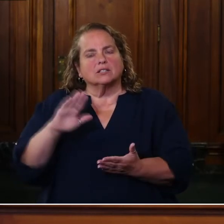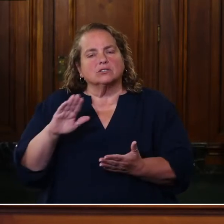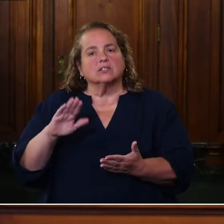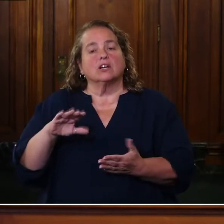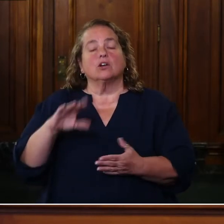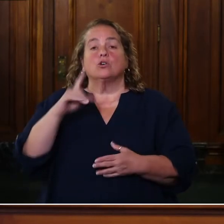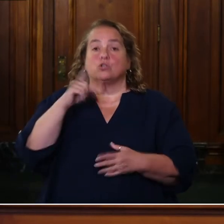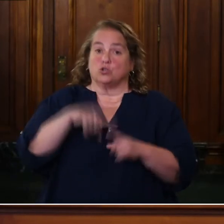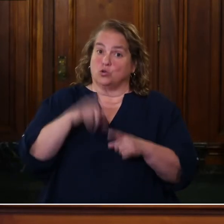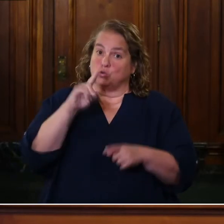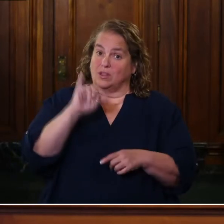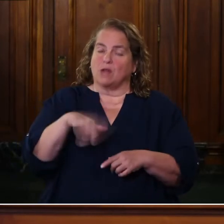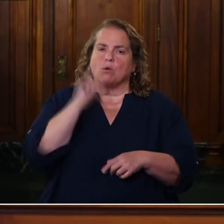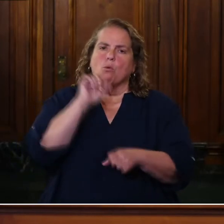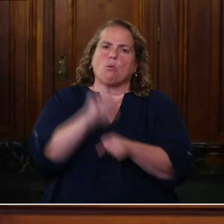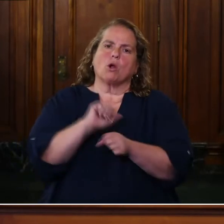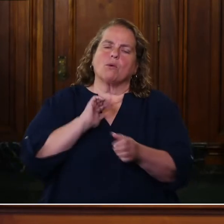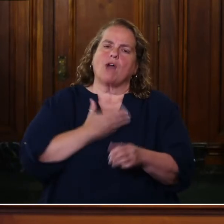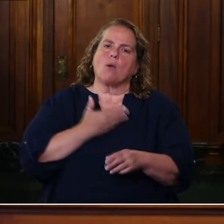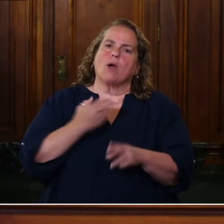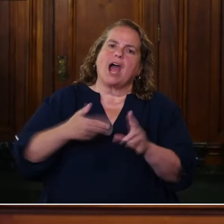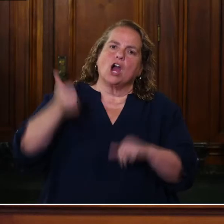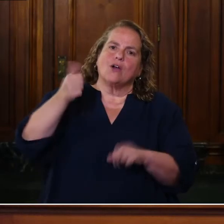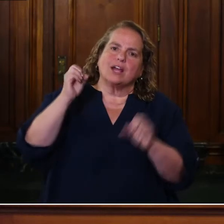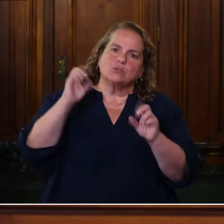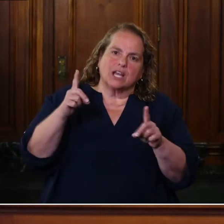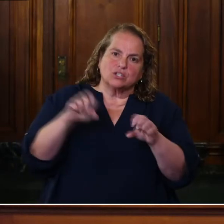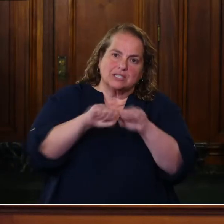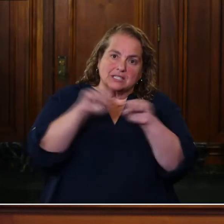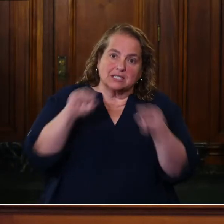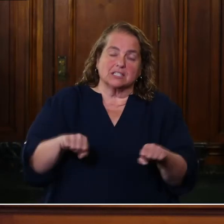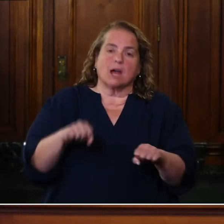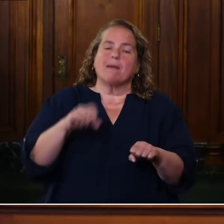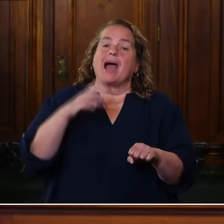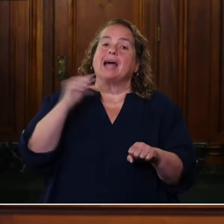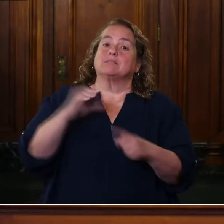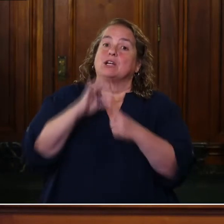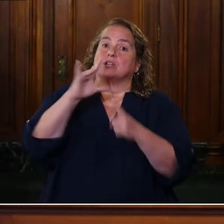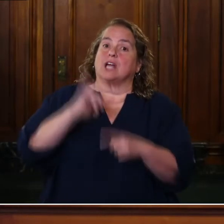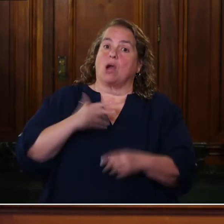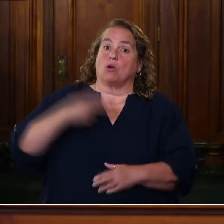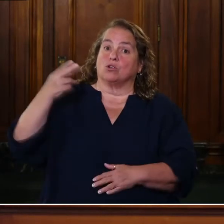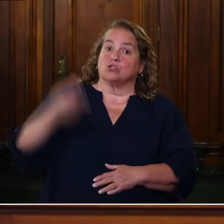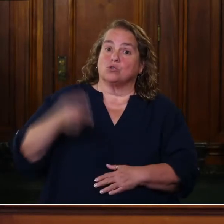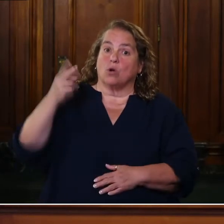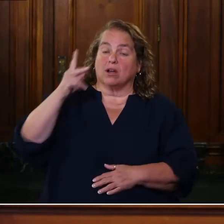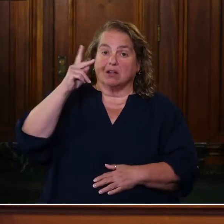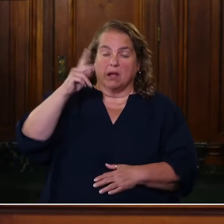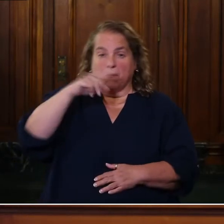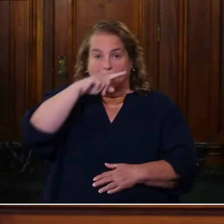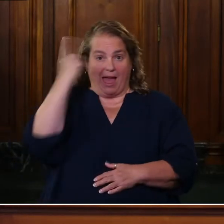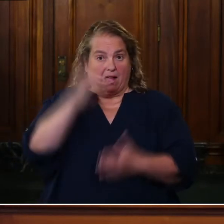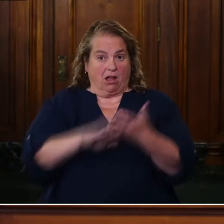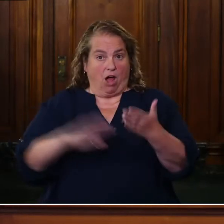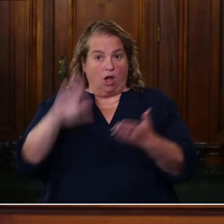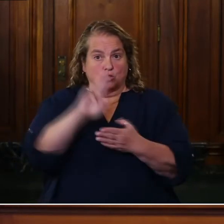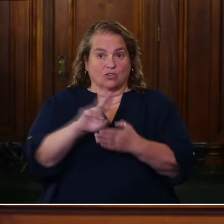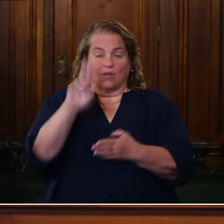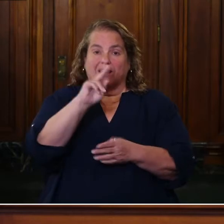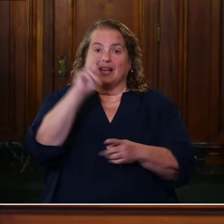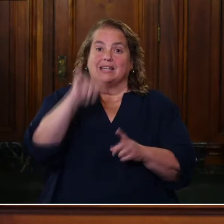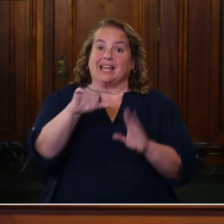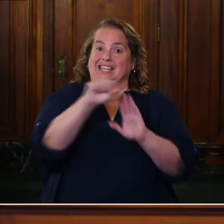systems, especially Kentucky's historical black colleges and universities like Kentucky State and Simmons College to recruit